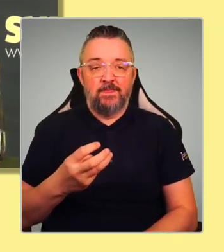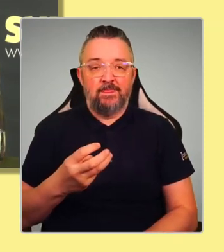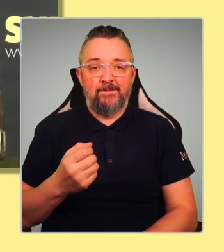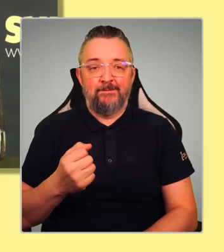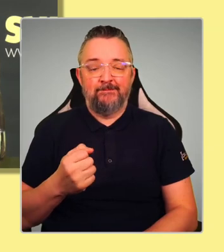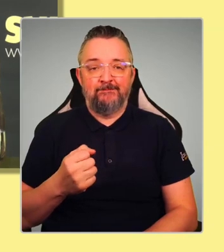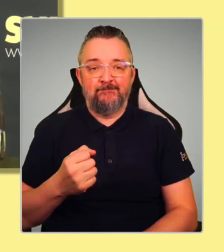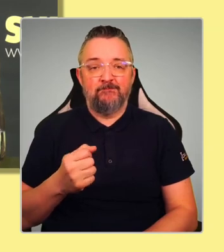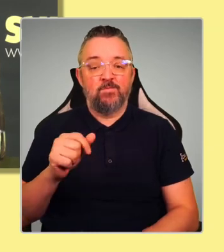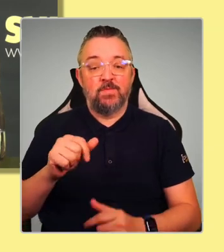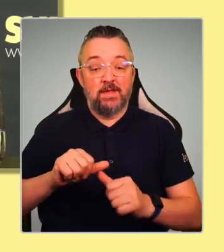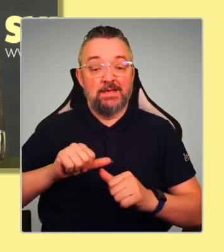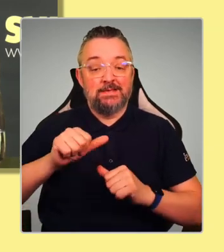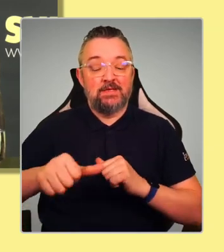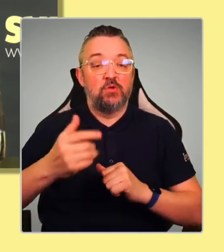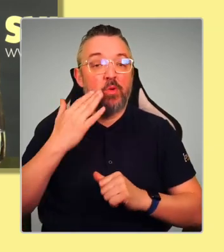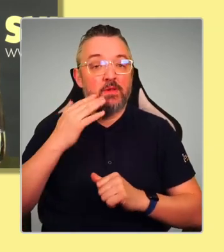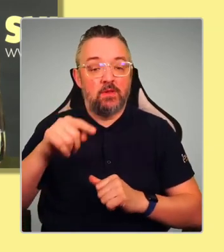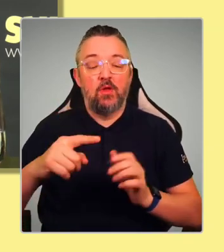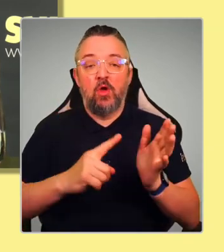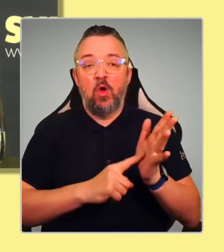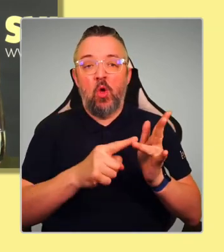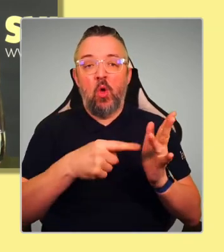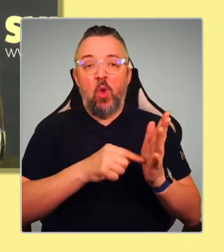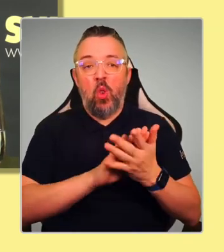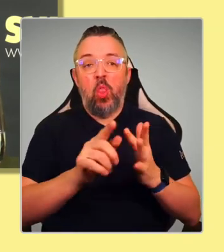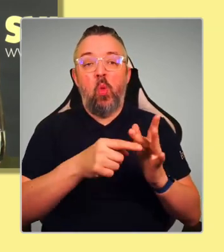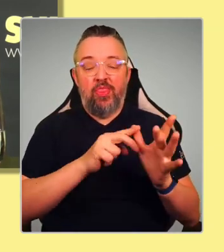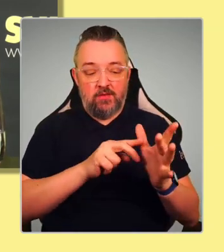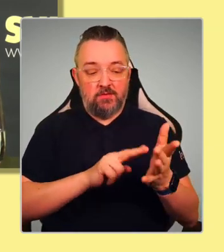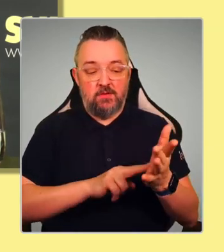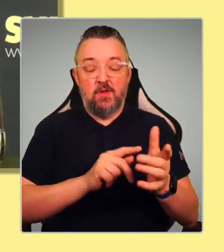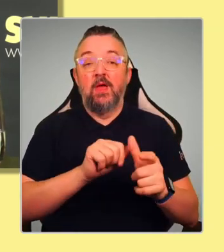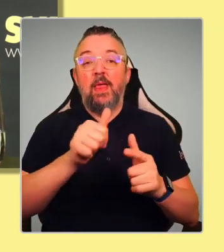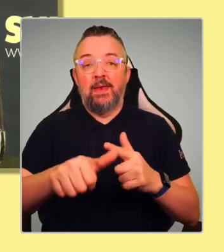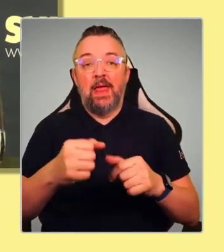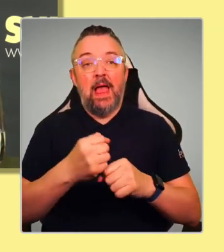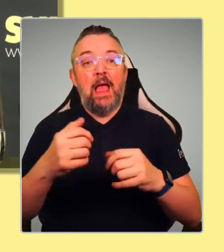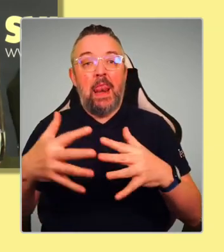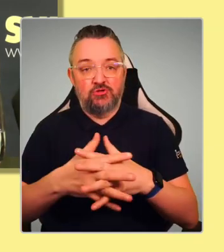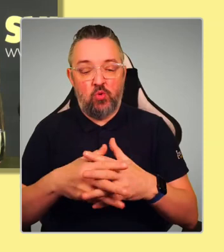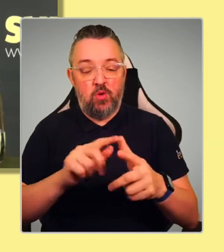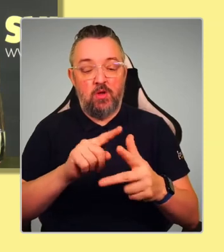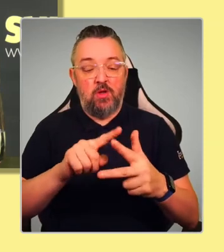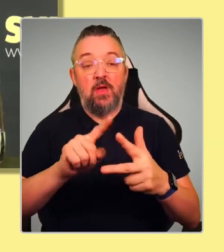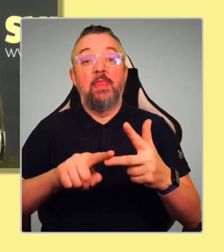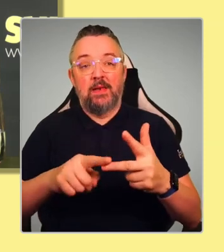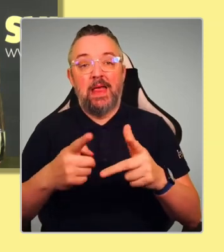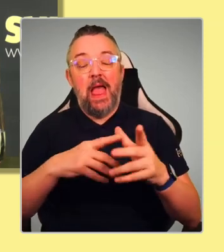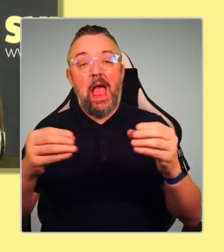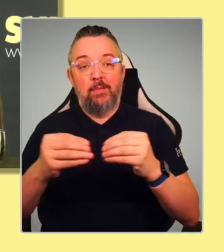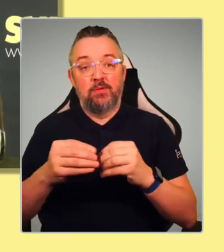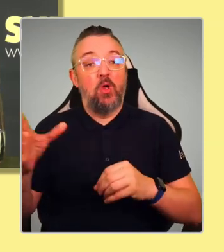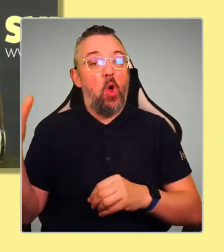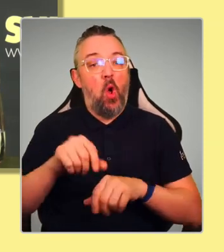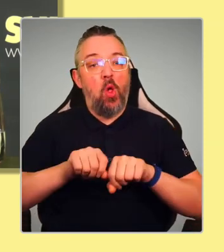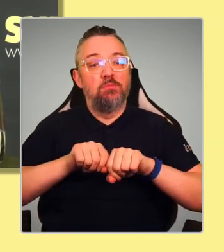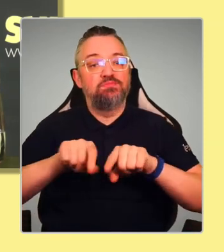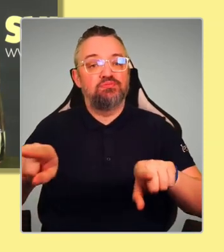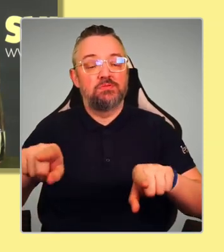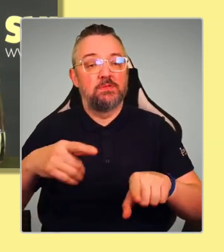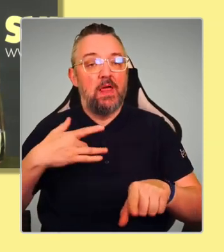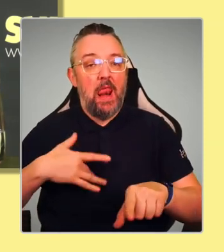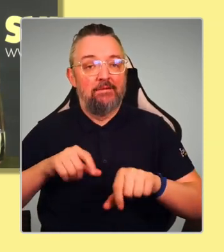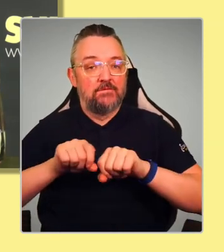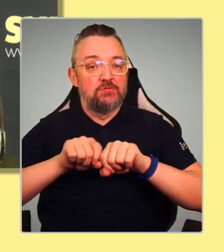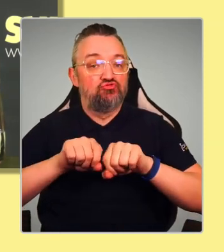one is in Lothian, then in Glasgow, then in Aberdeen. All will be streamed online. So if you want to watch any of